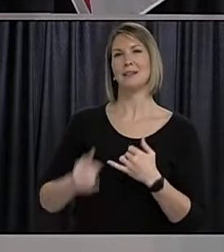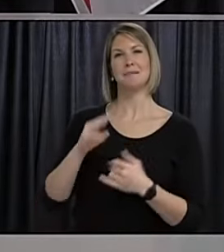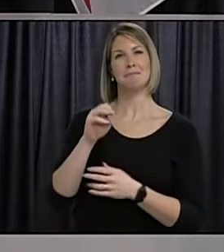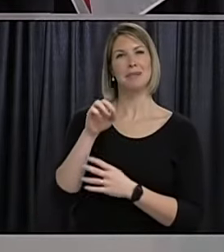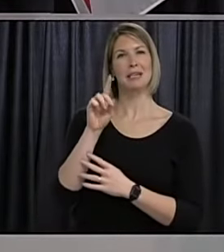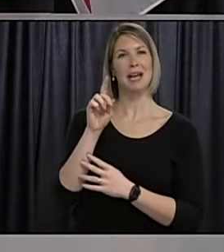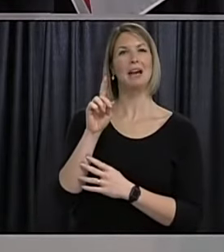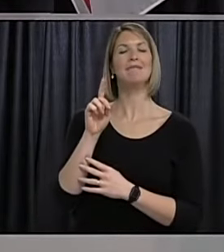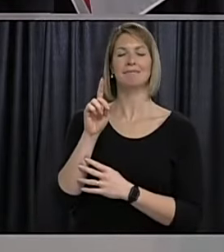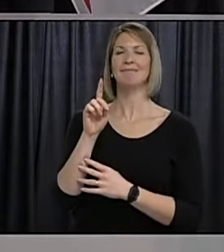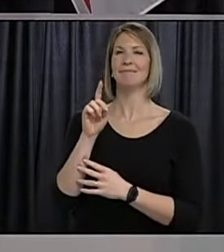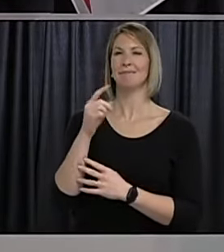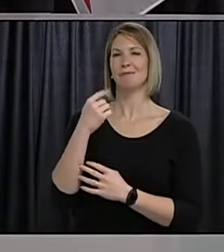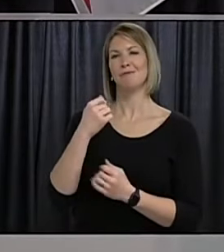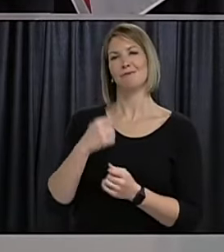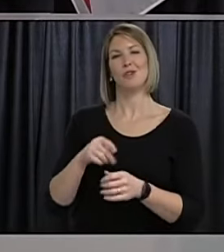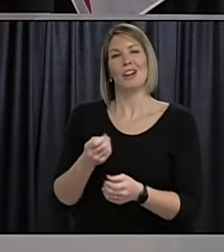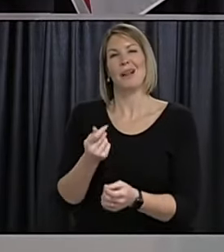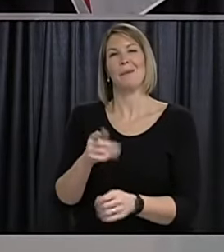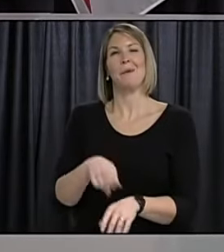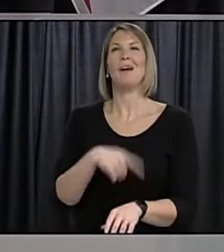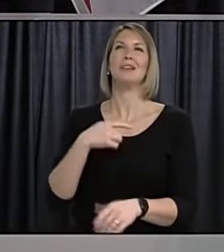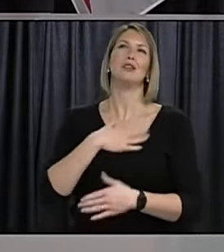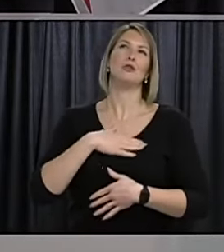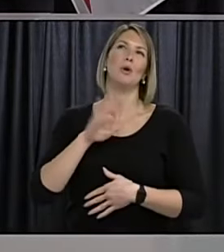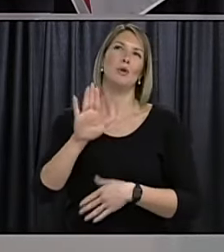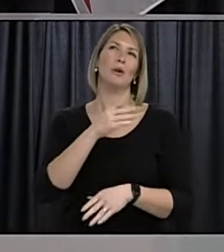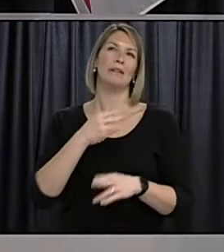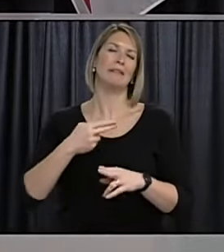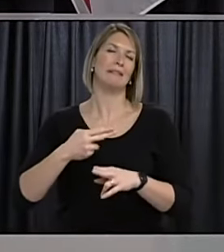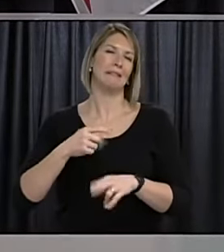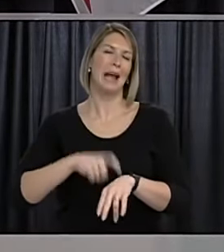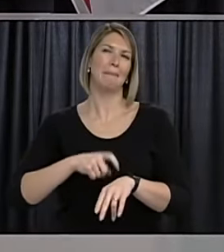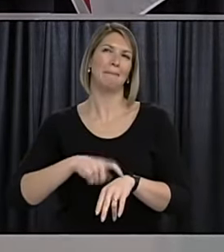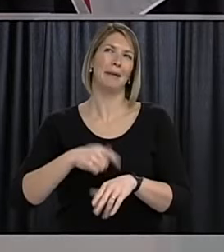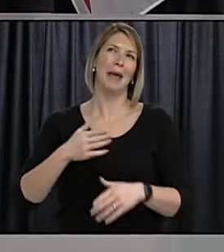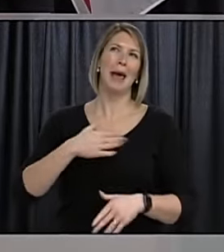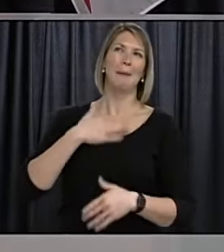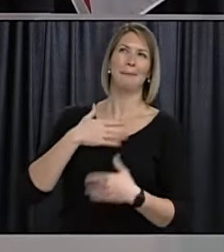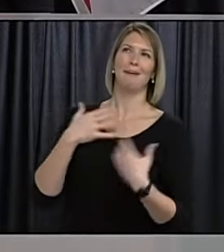enjoy your time peter thanks happy holidays